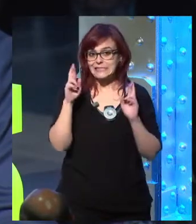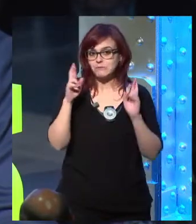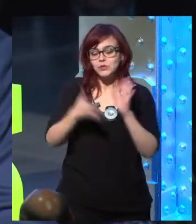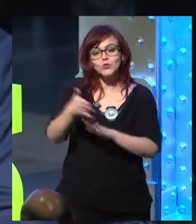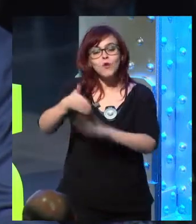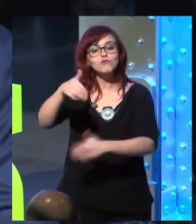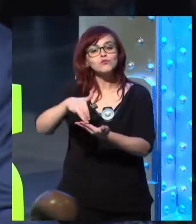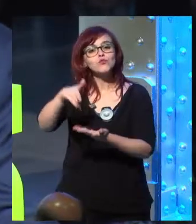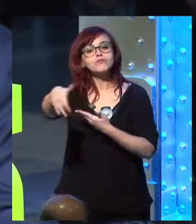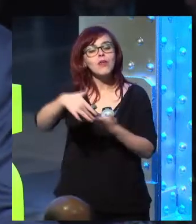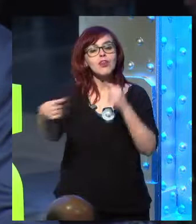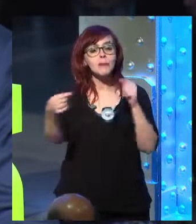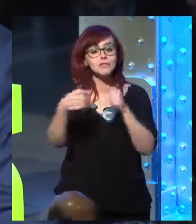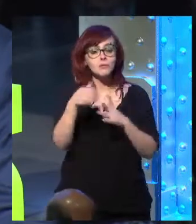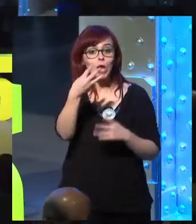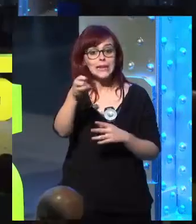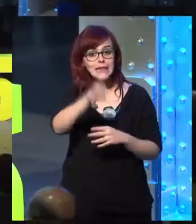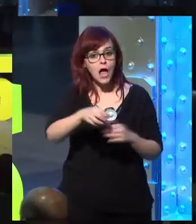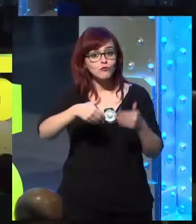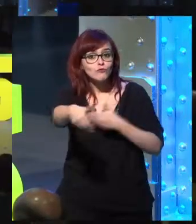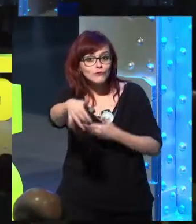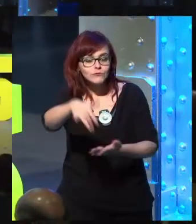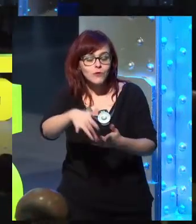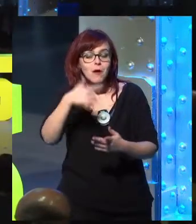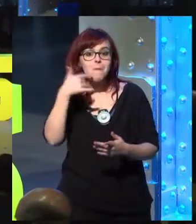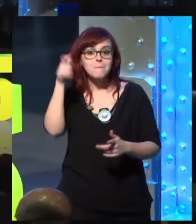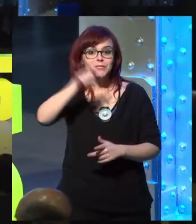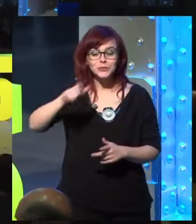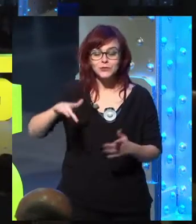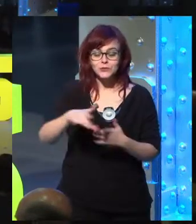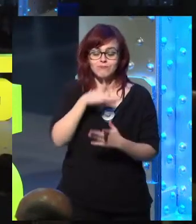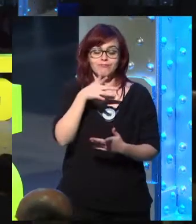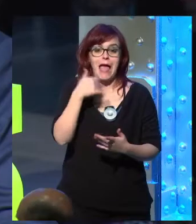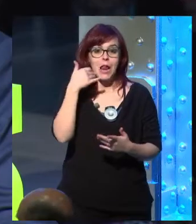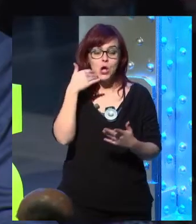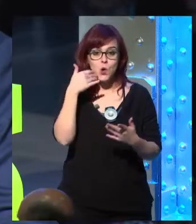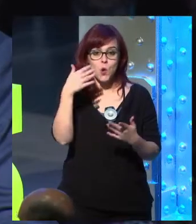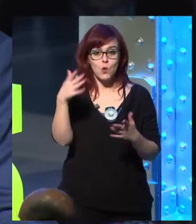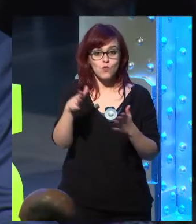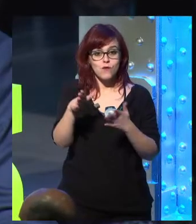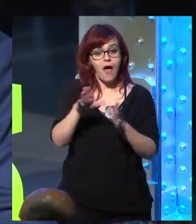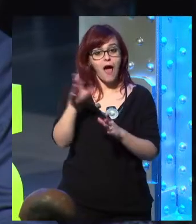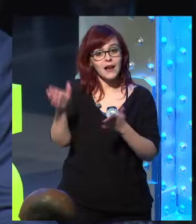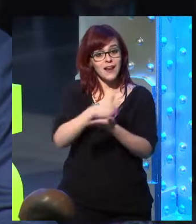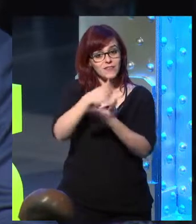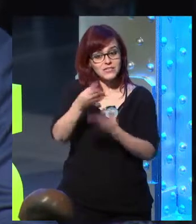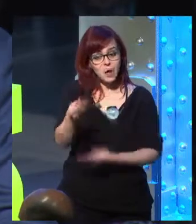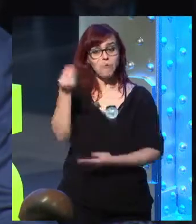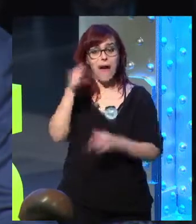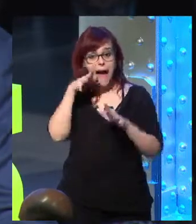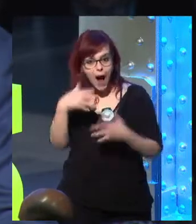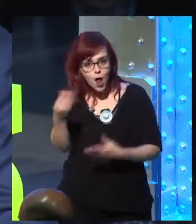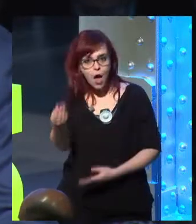aim when facing new discussions, and in 30 years' time, when someone picks